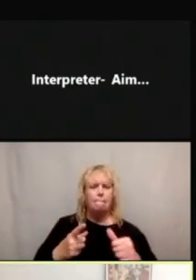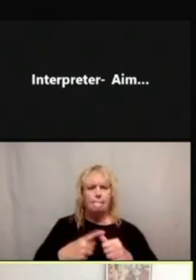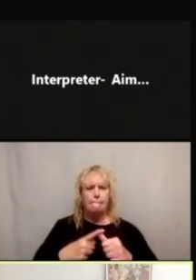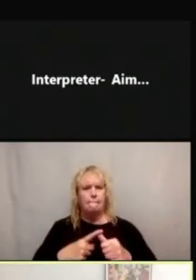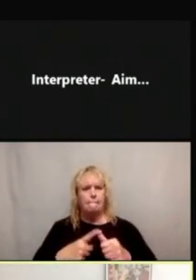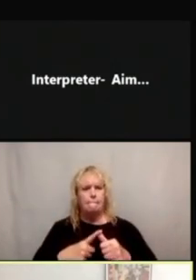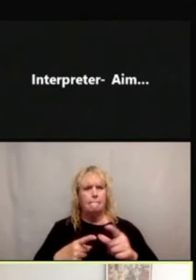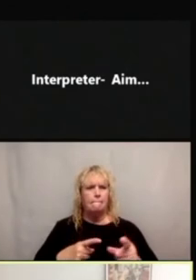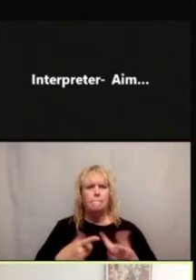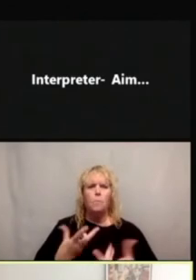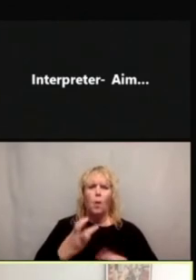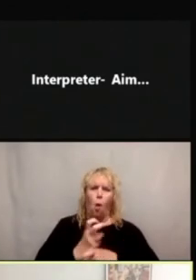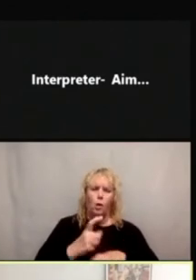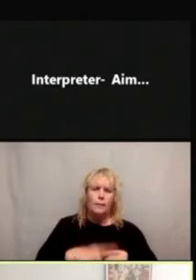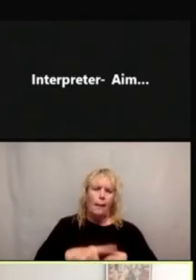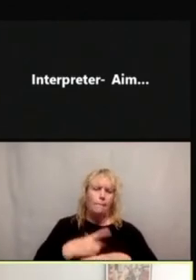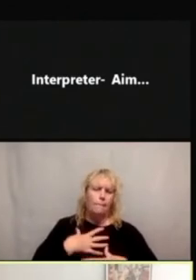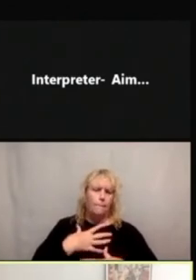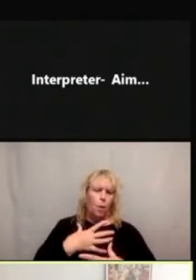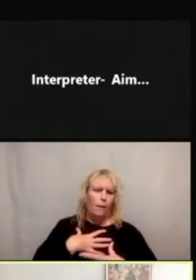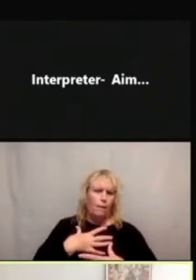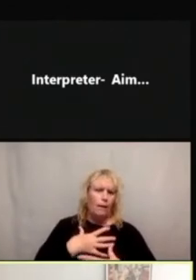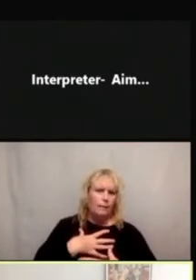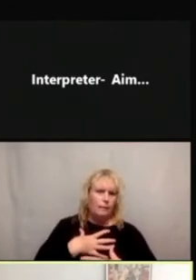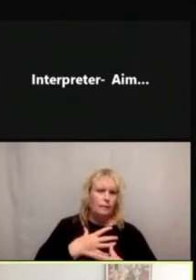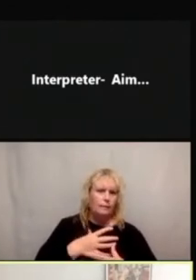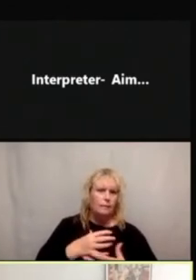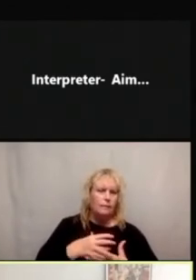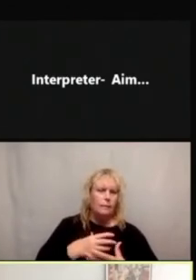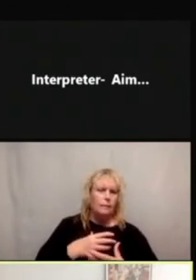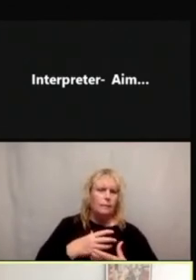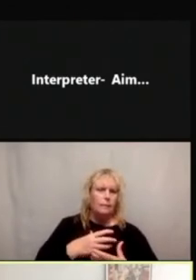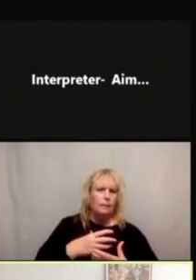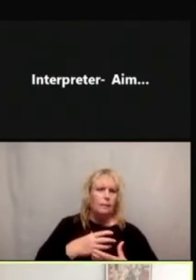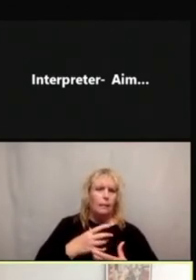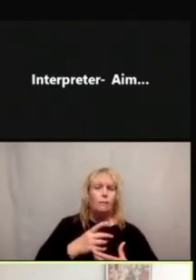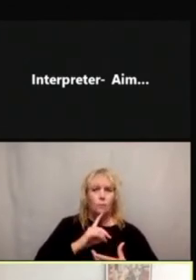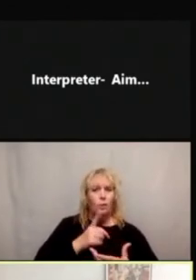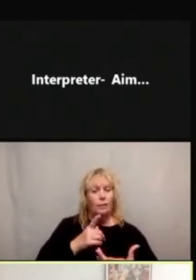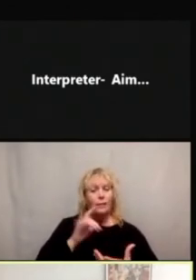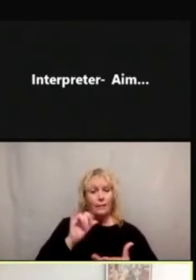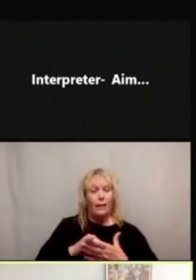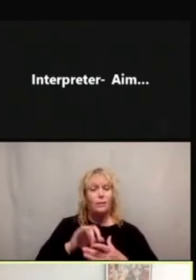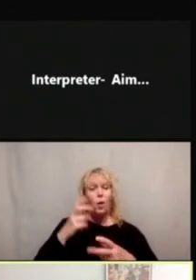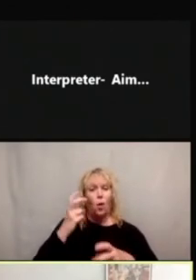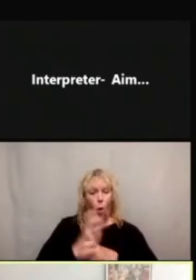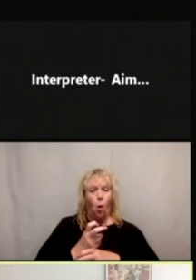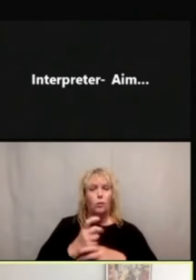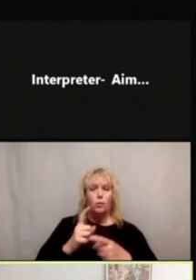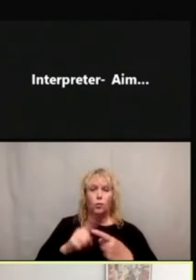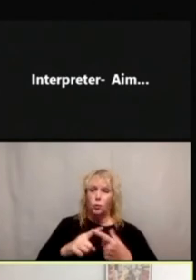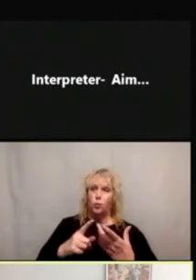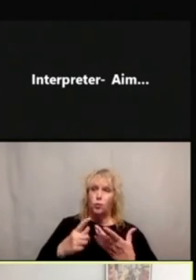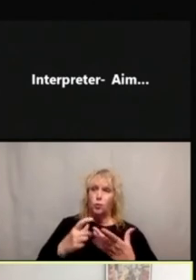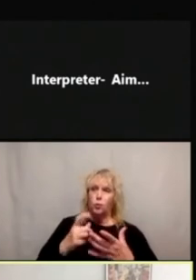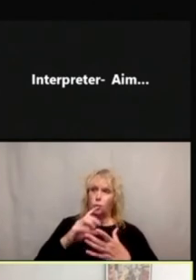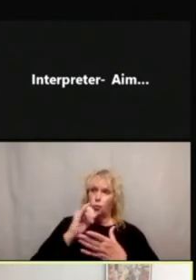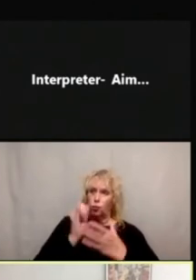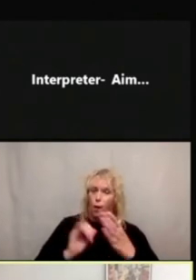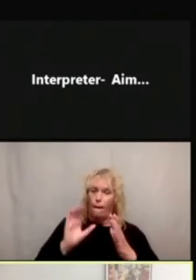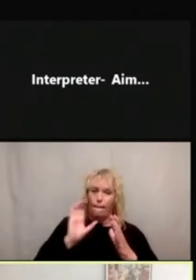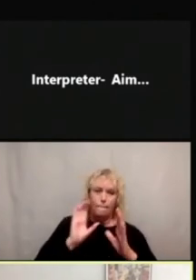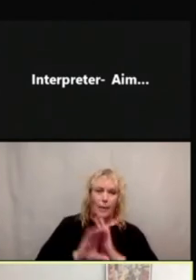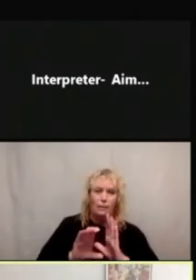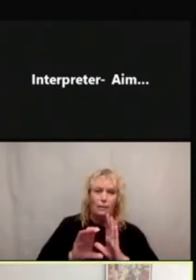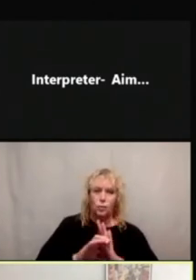difficulty breathing, that is a symptom that's surprisingly hard to depict, because what does breathing actually look like that might look